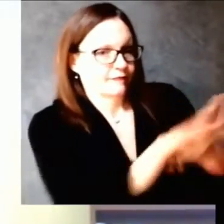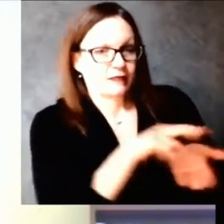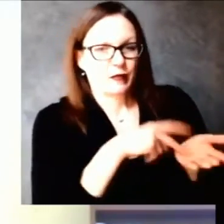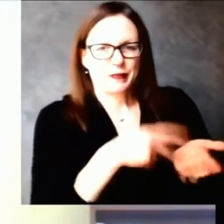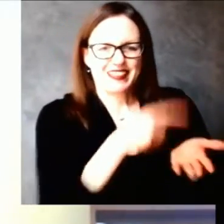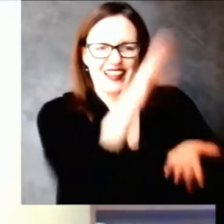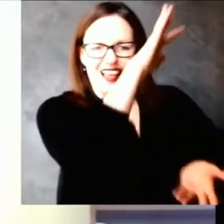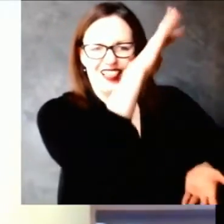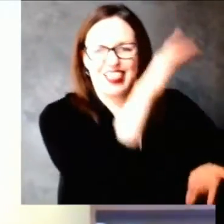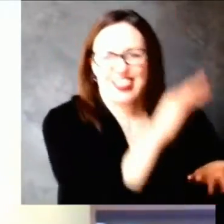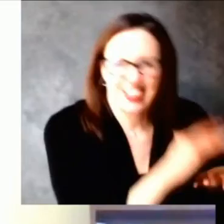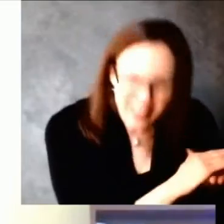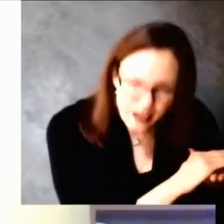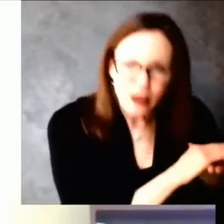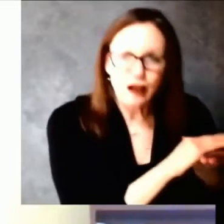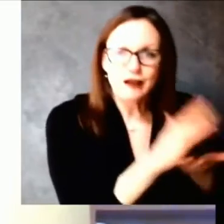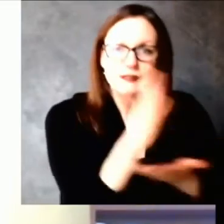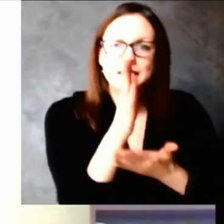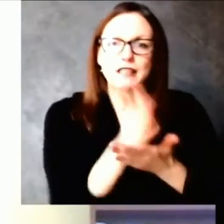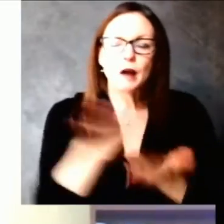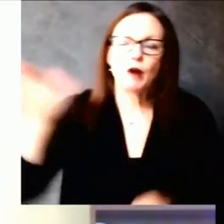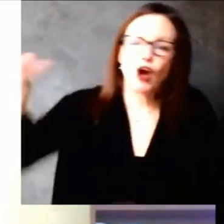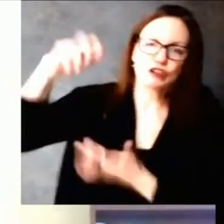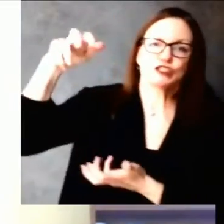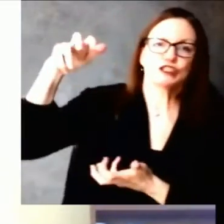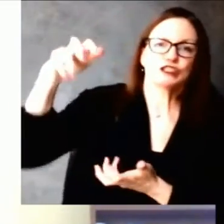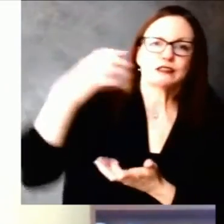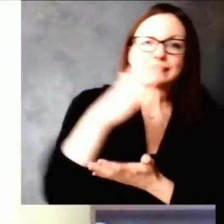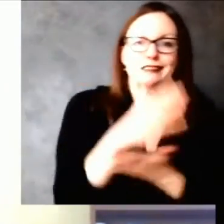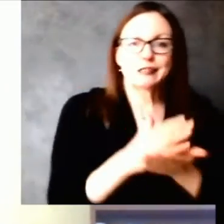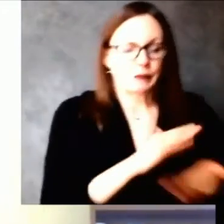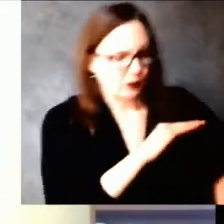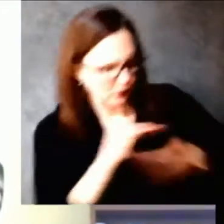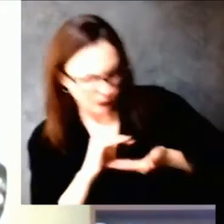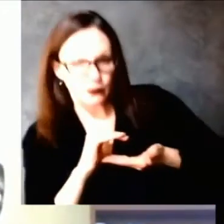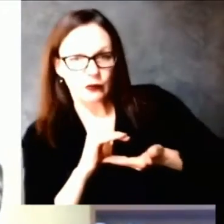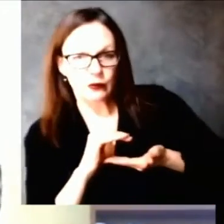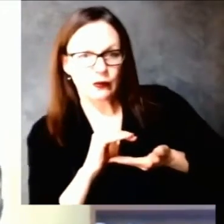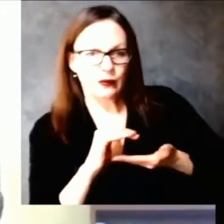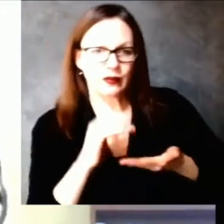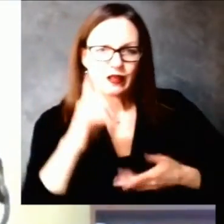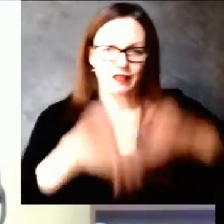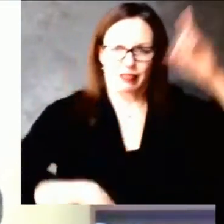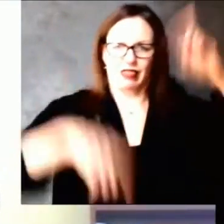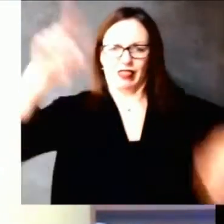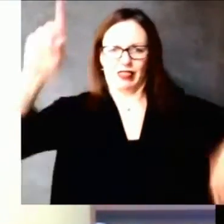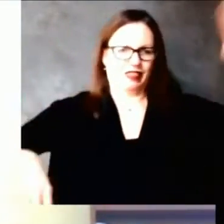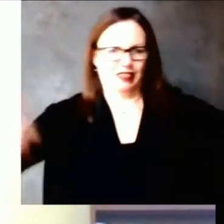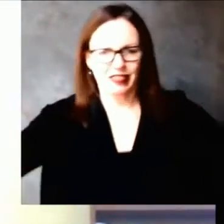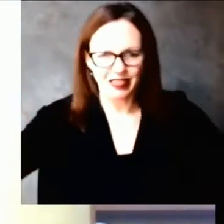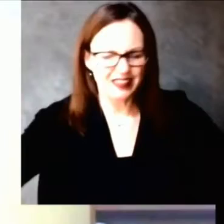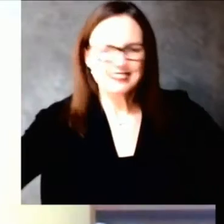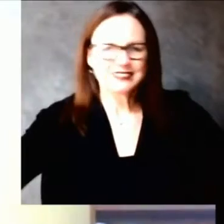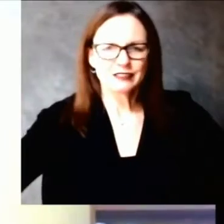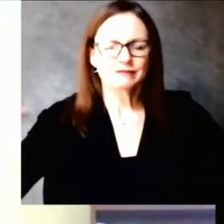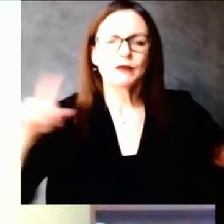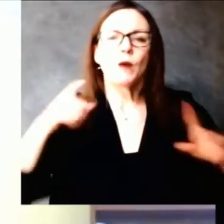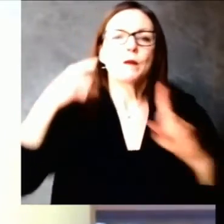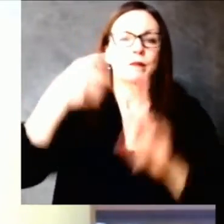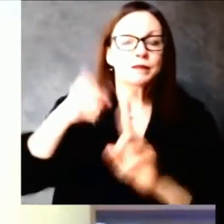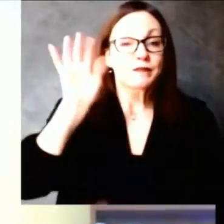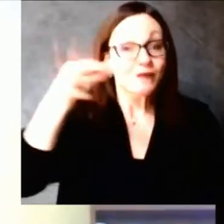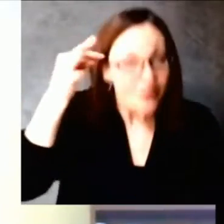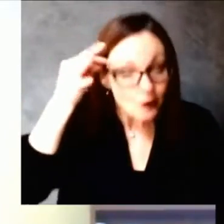The third thing I would say about this is it has been very challenging, especially for vaccinators, which many pharmacies are,